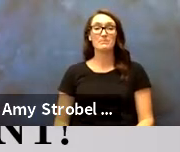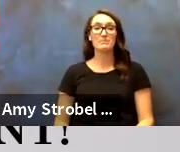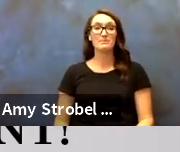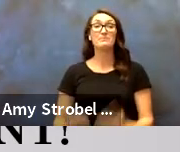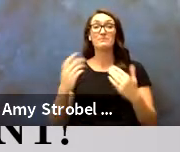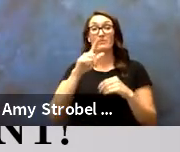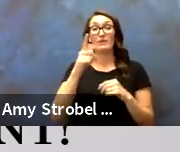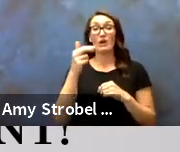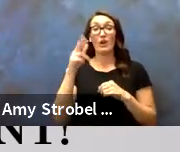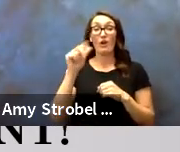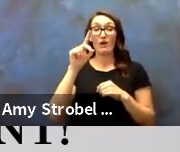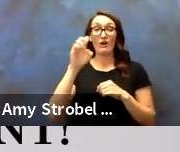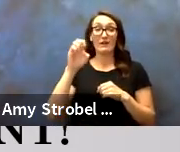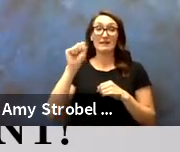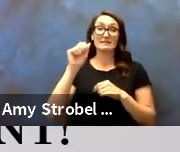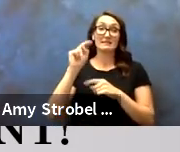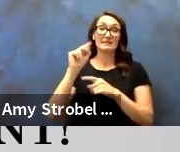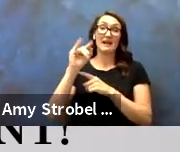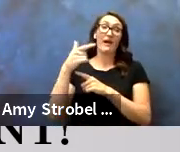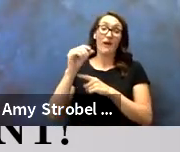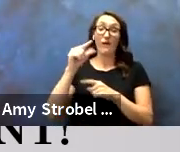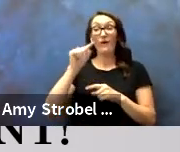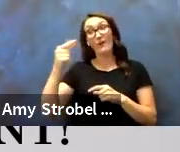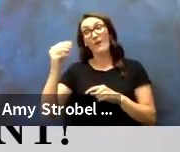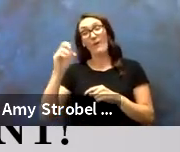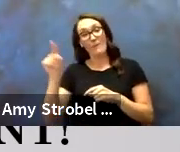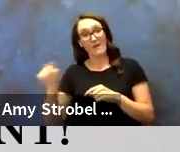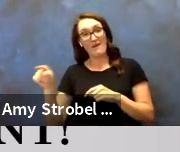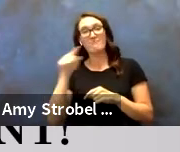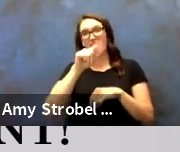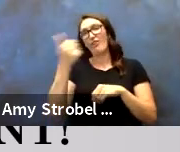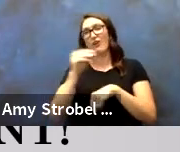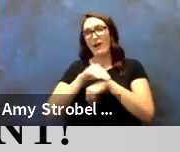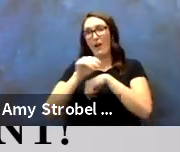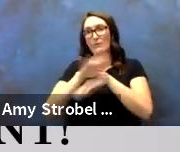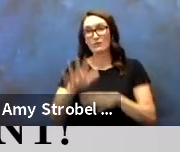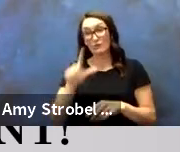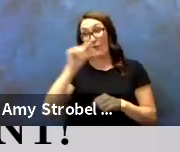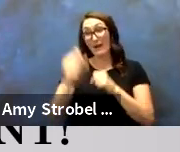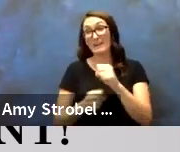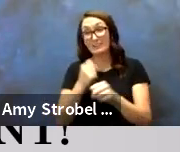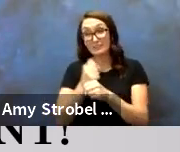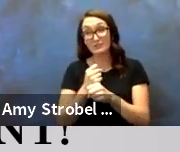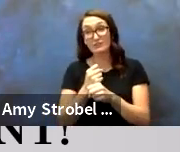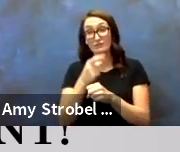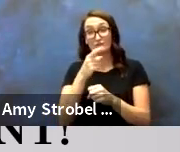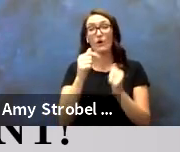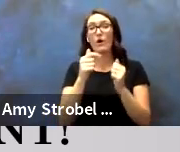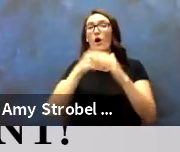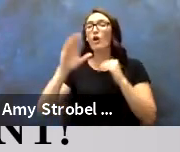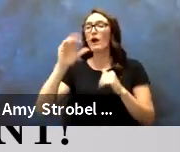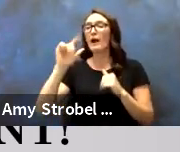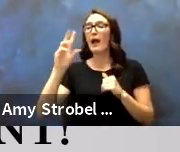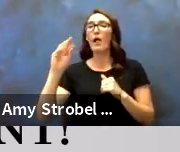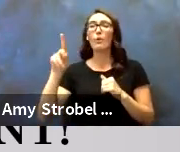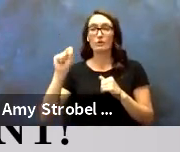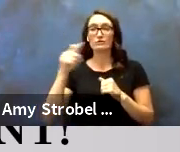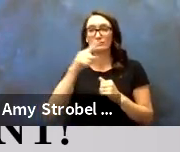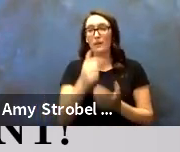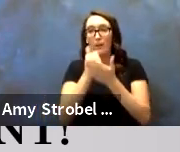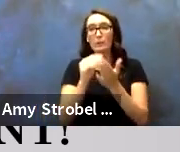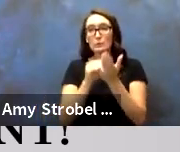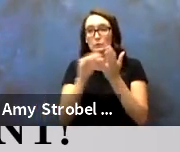Laura Decianta Gomez, also a counselor, 20 years working with CalWORKs, helping our students